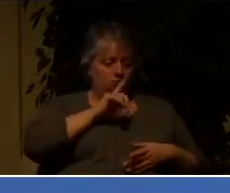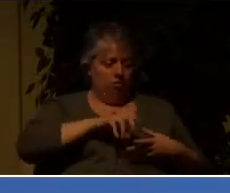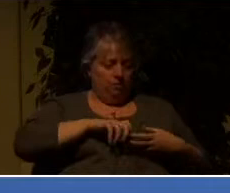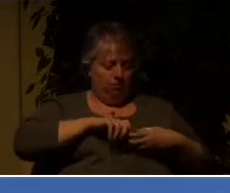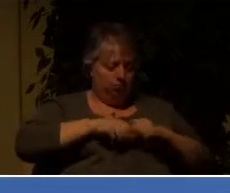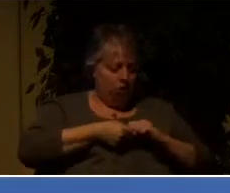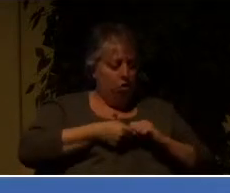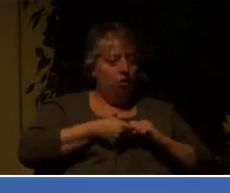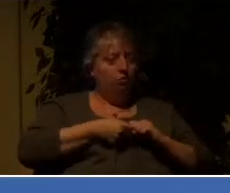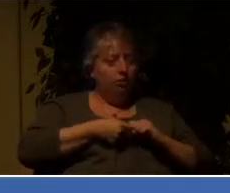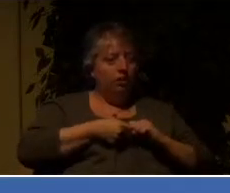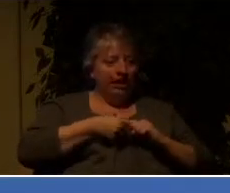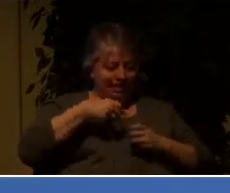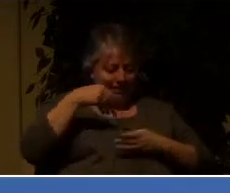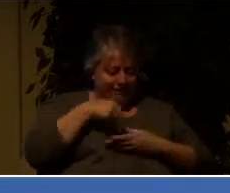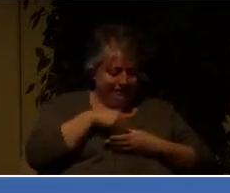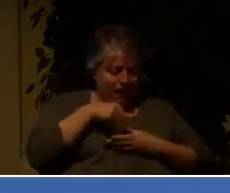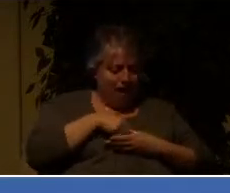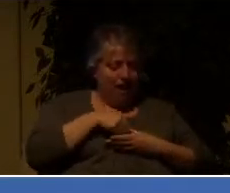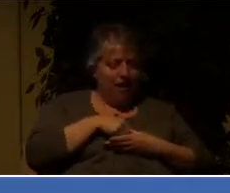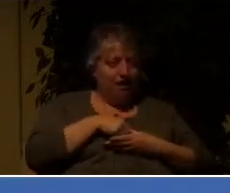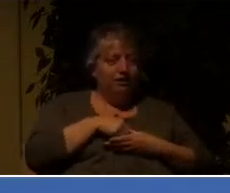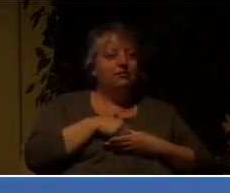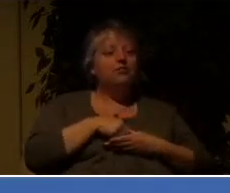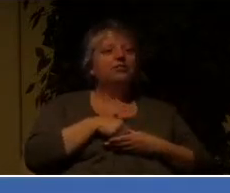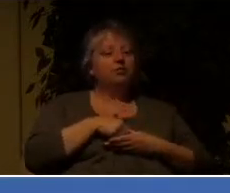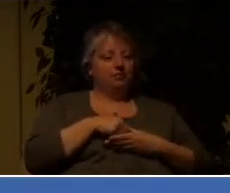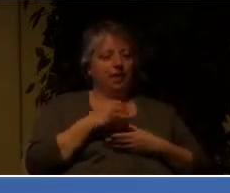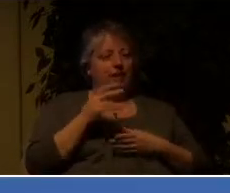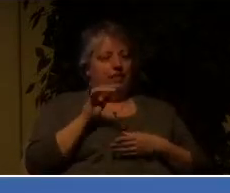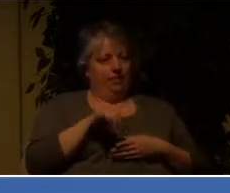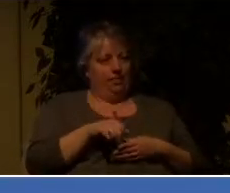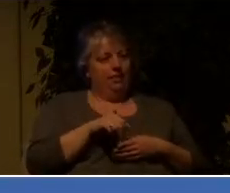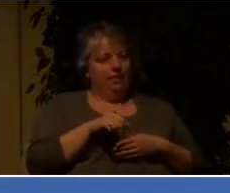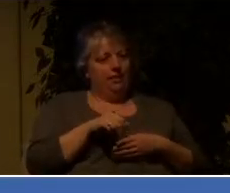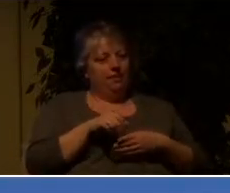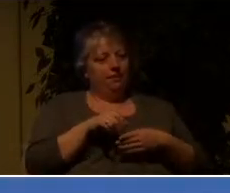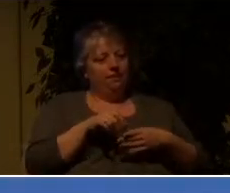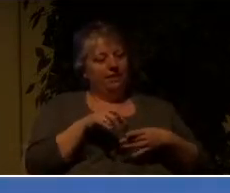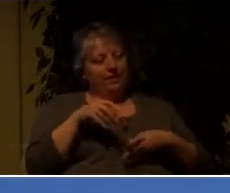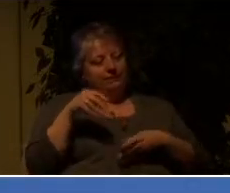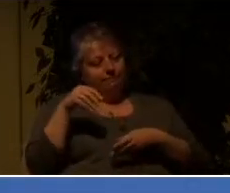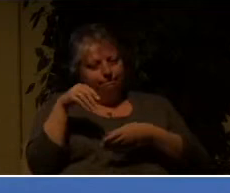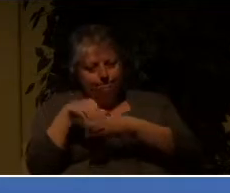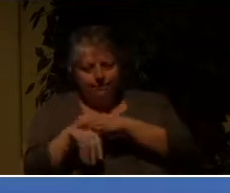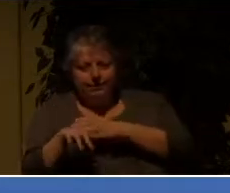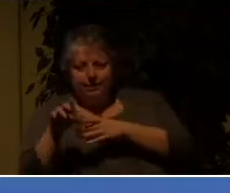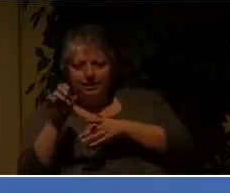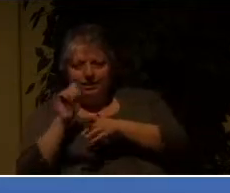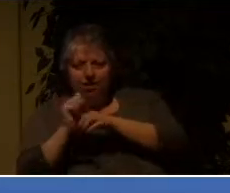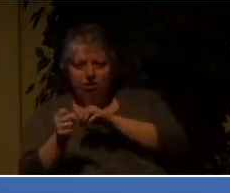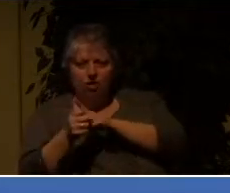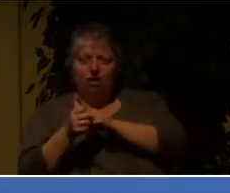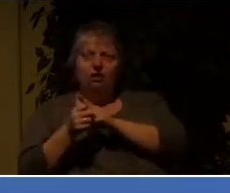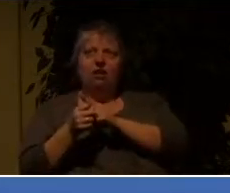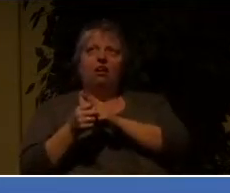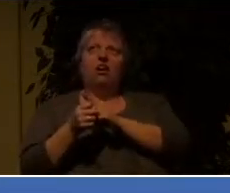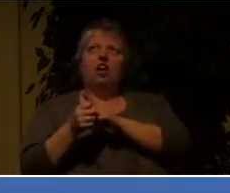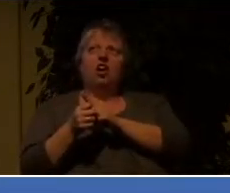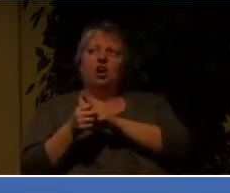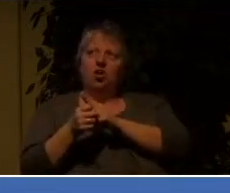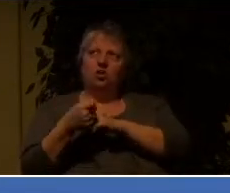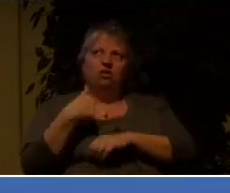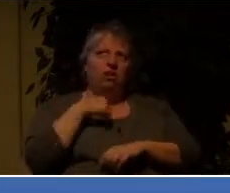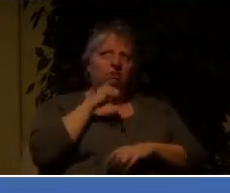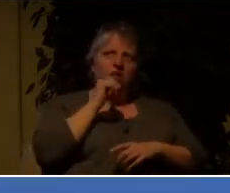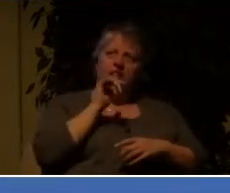out to him for healing. Most of us think we're pretty good until Jesus puts us in a situation where we discover we're not quite as good as we thought we were.